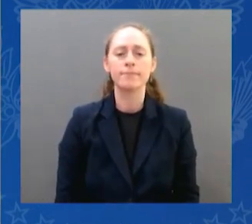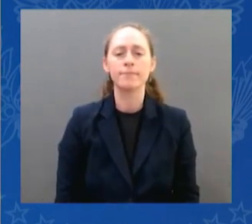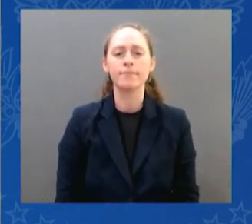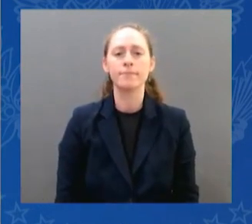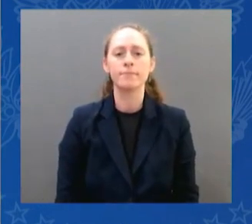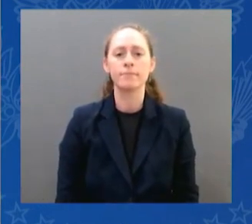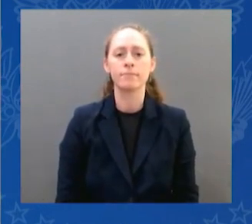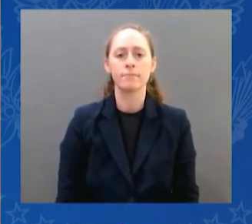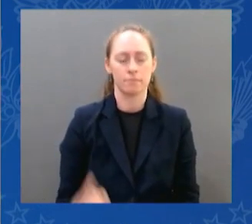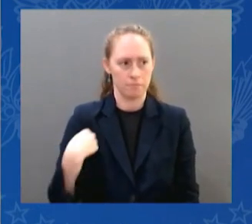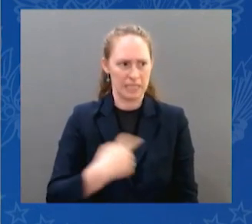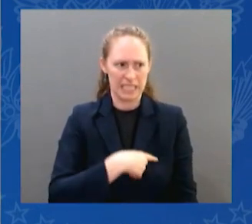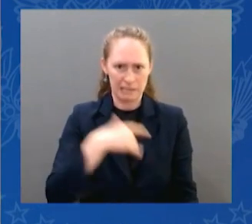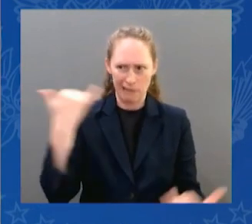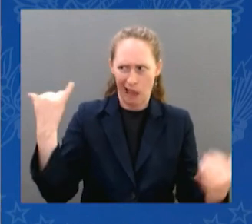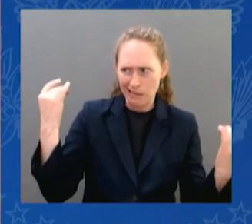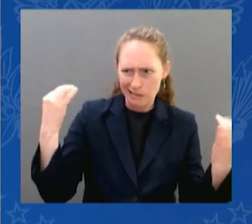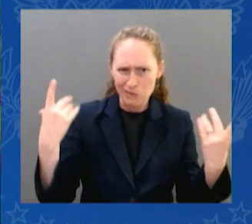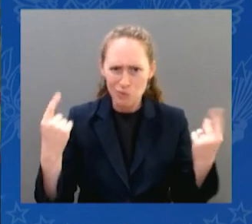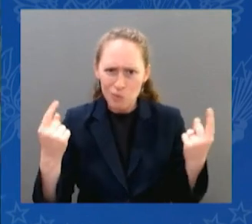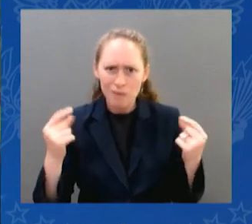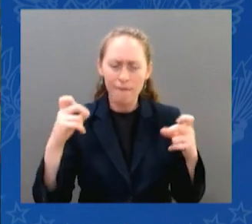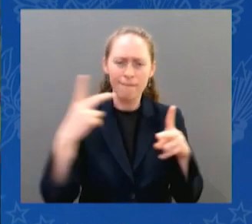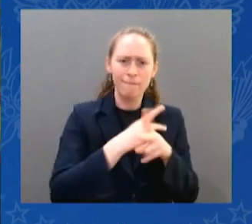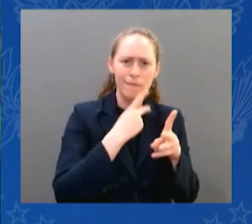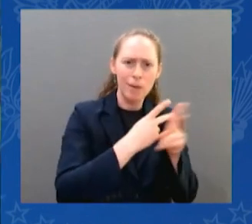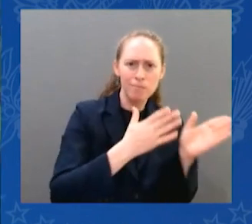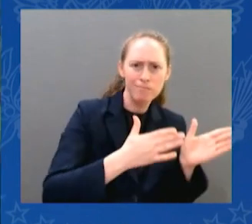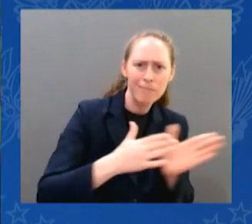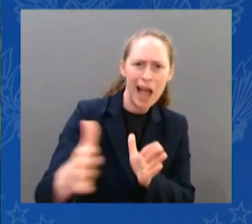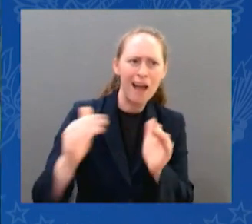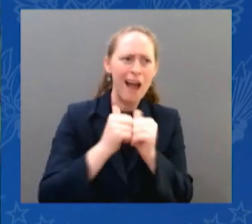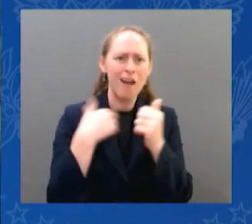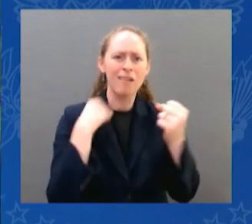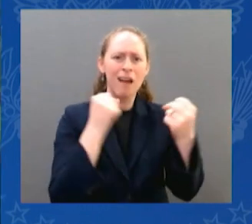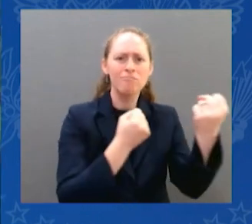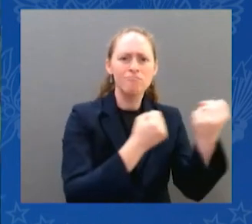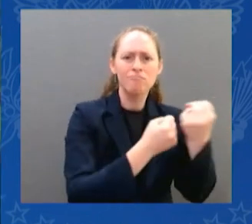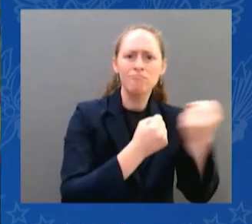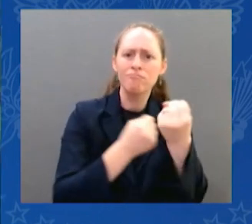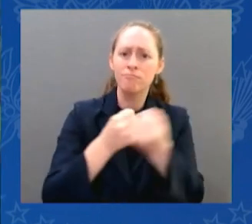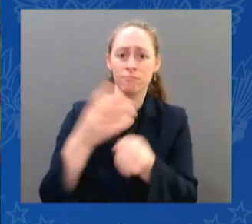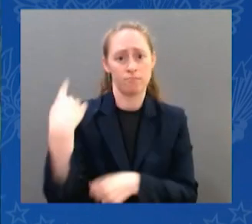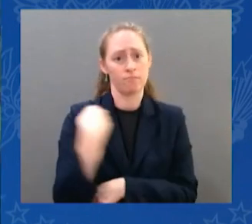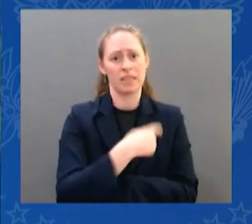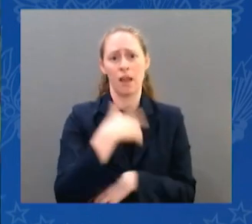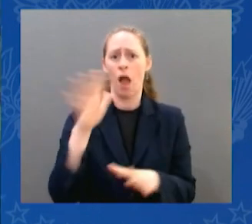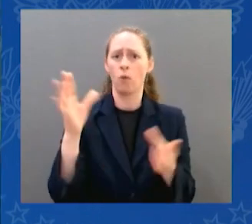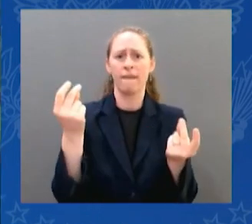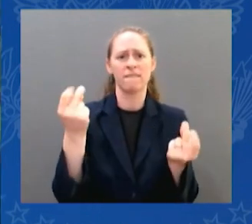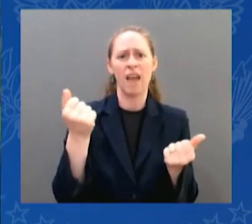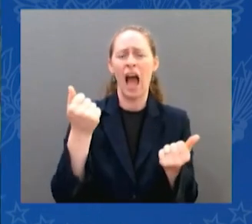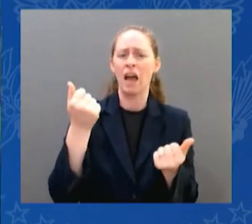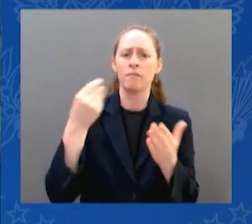We allocated $35 million right off the bat to go to providers so they could hire more people, expand their